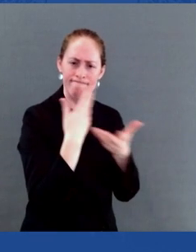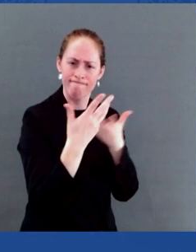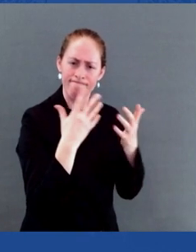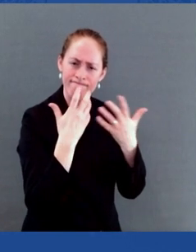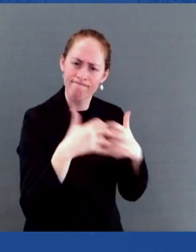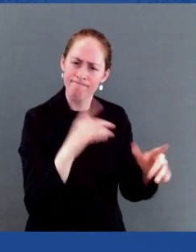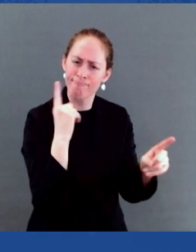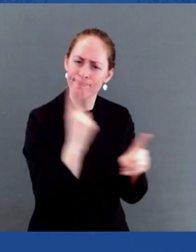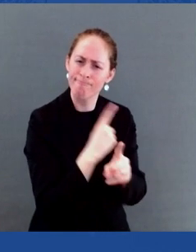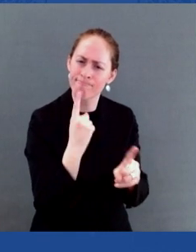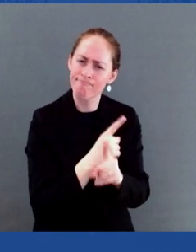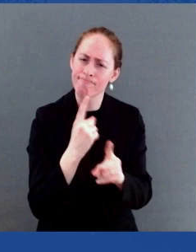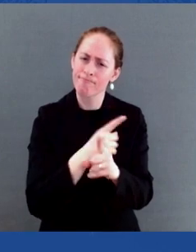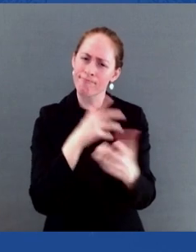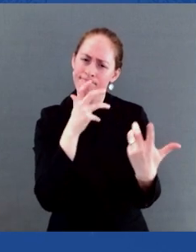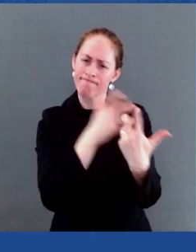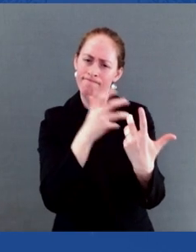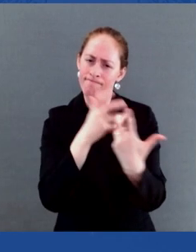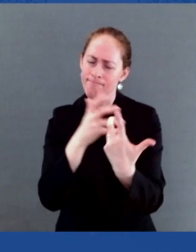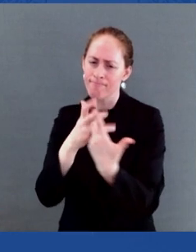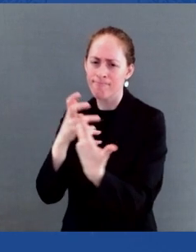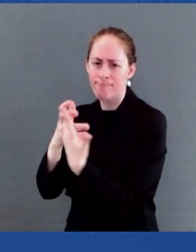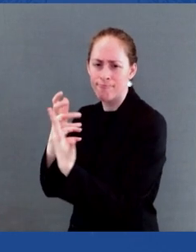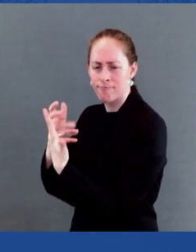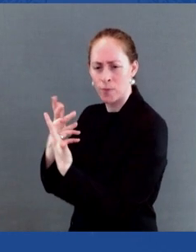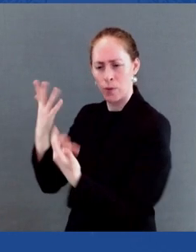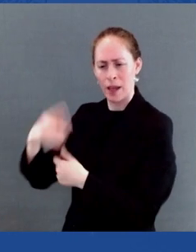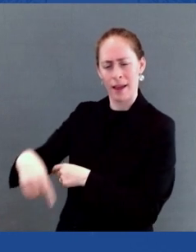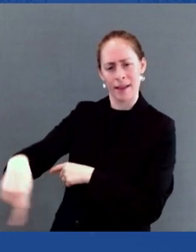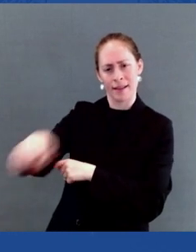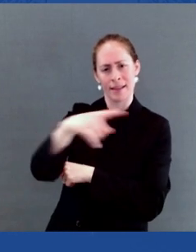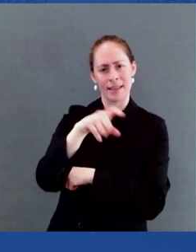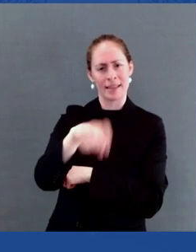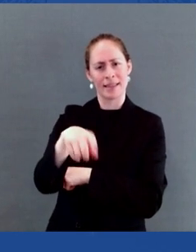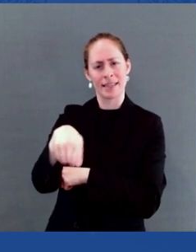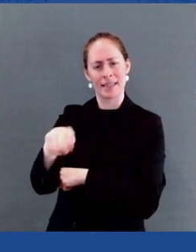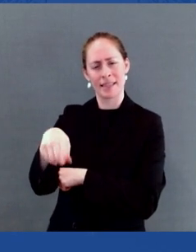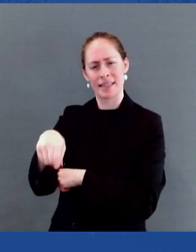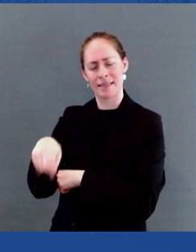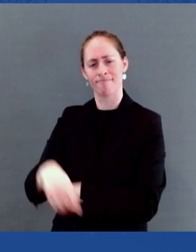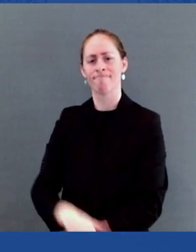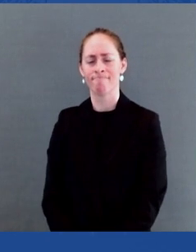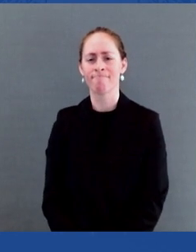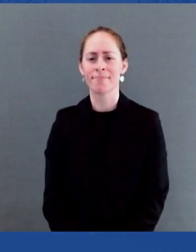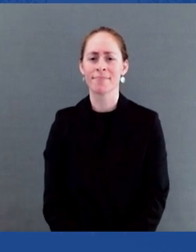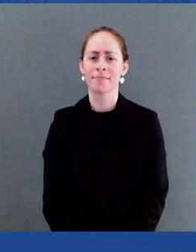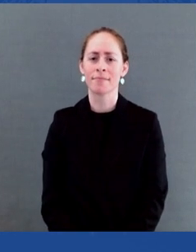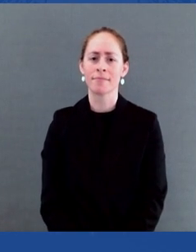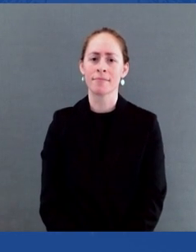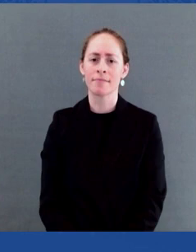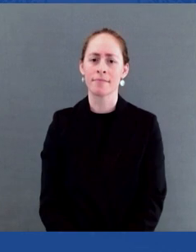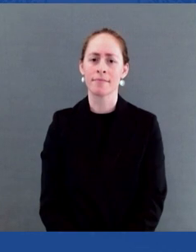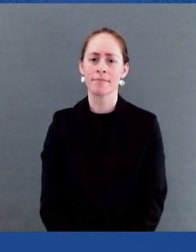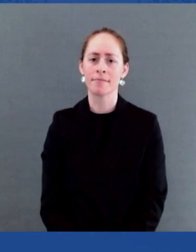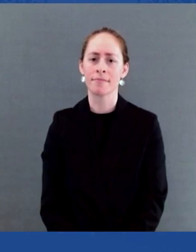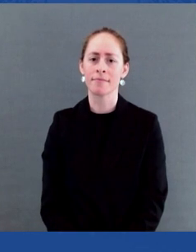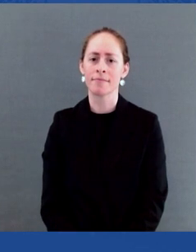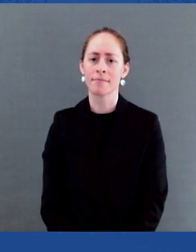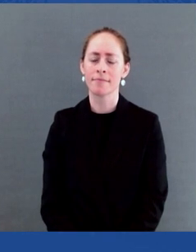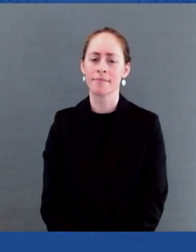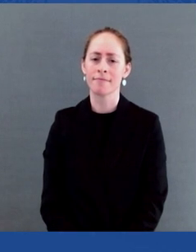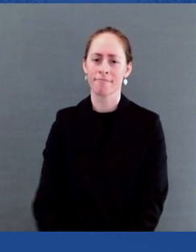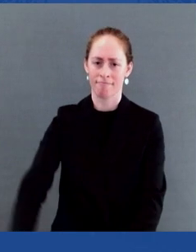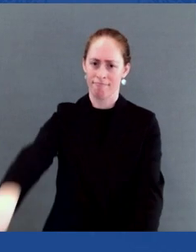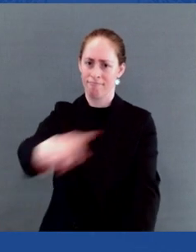us, the two. Centered around the needs of the community. And, folks, together, we're going to save lives. I can imagine no higher